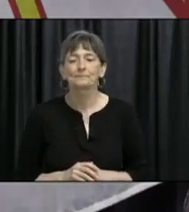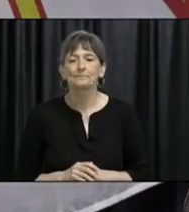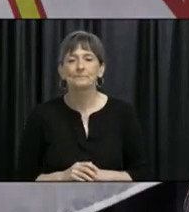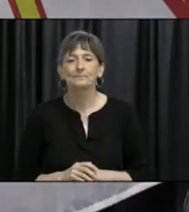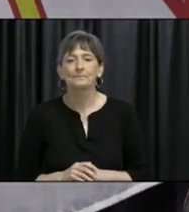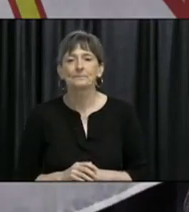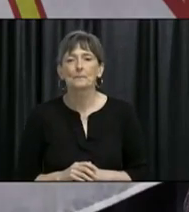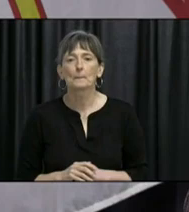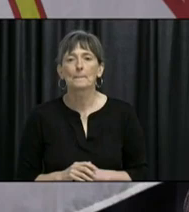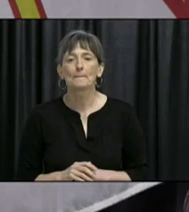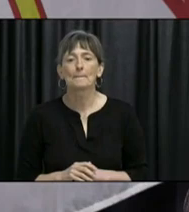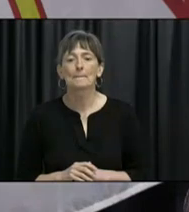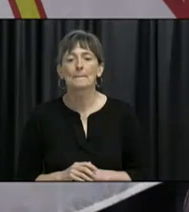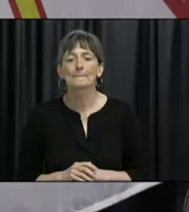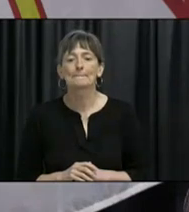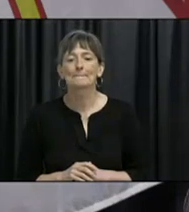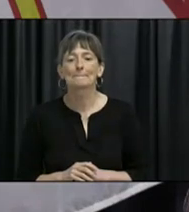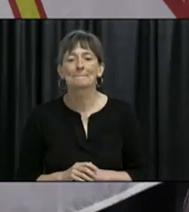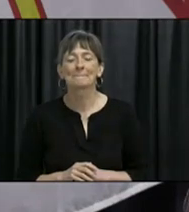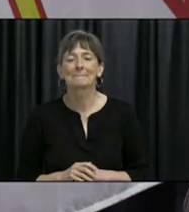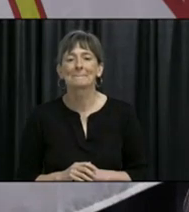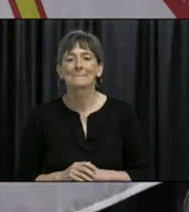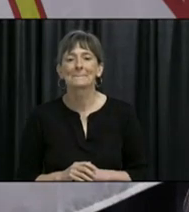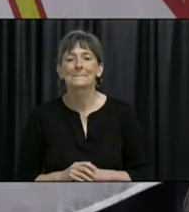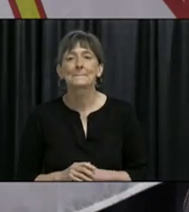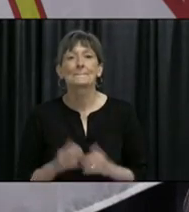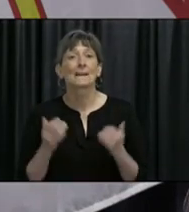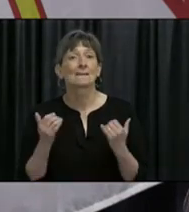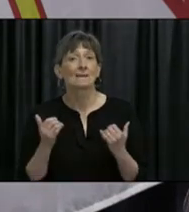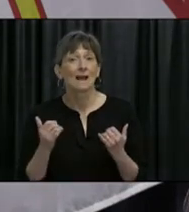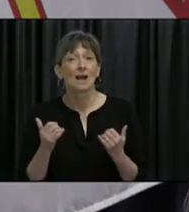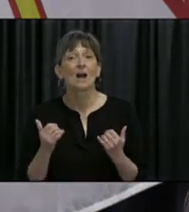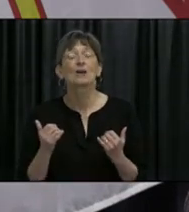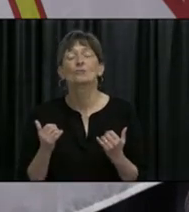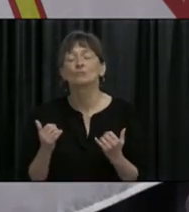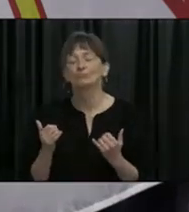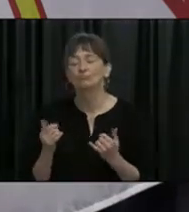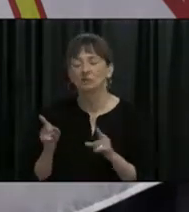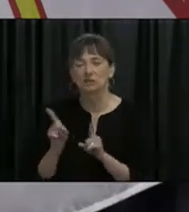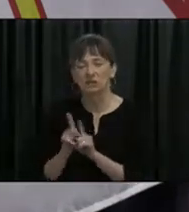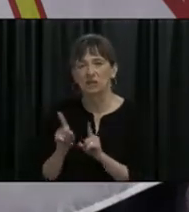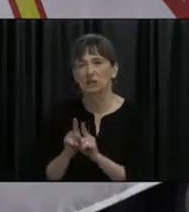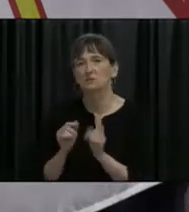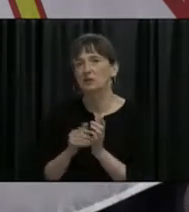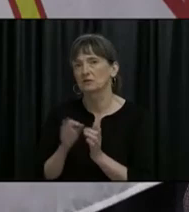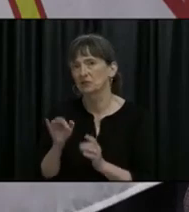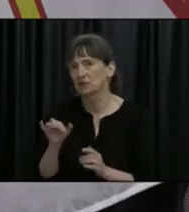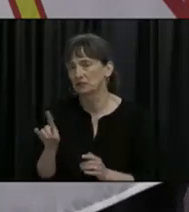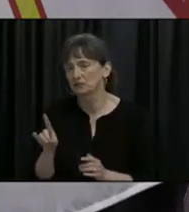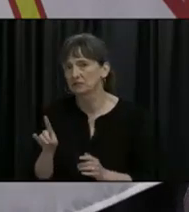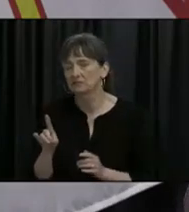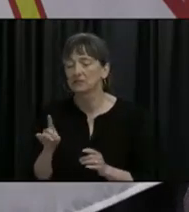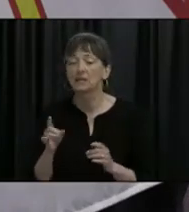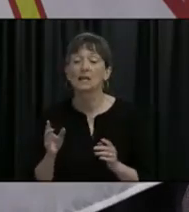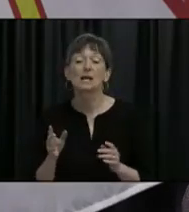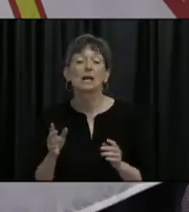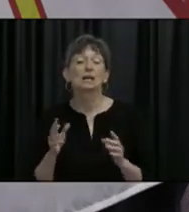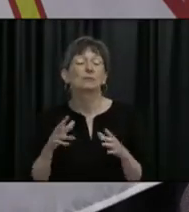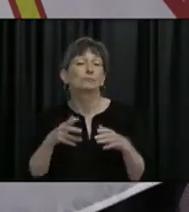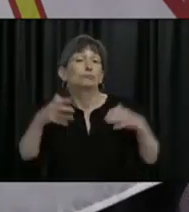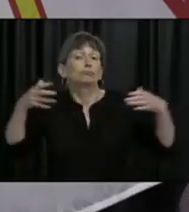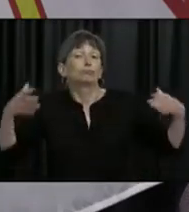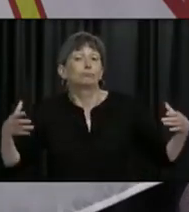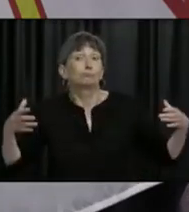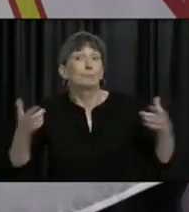Fitzgerald and her team has put together. So, I want to also echo Dr. Fitzgerald's remarks about expanding your bubble to more than